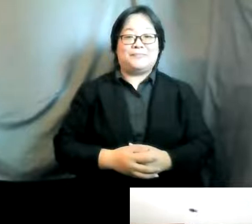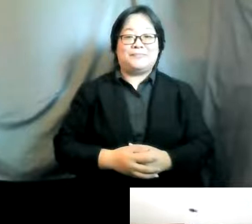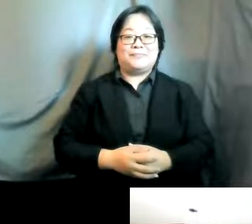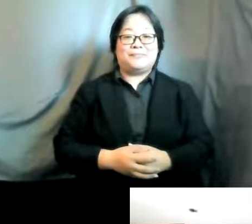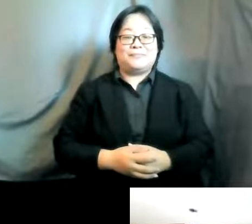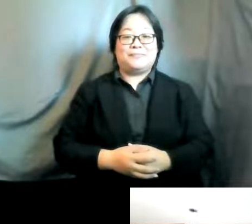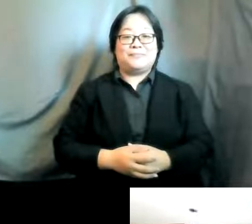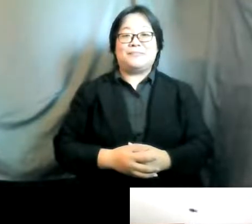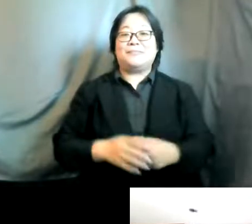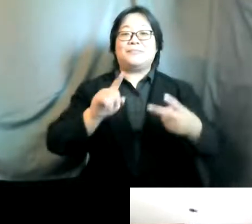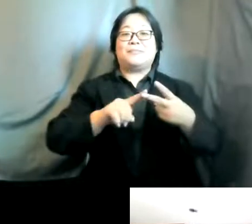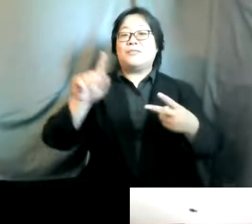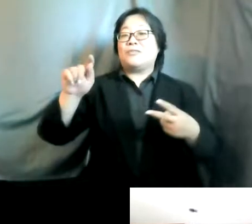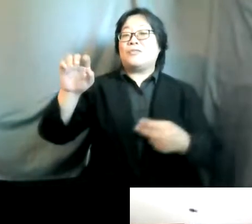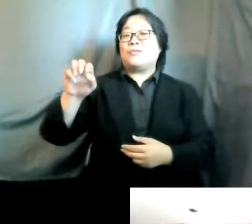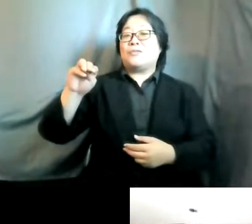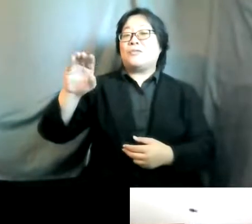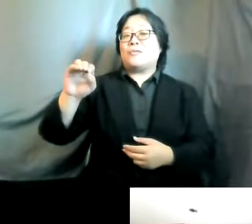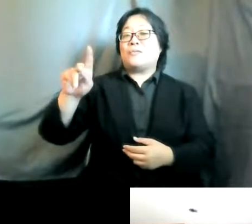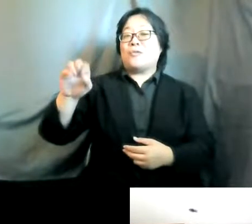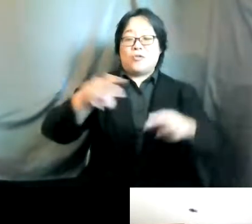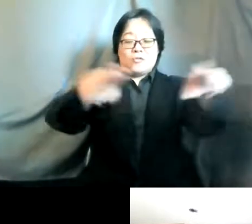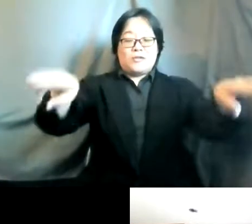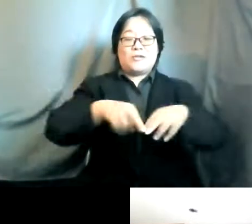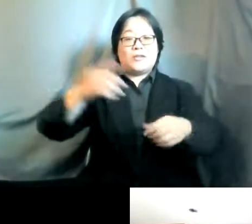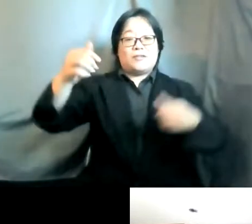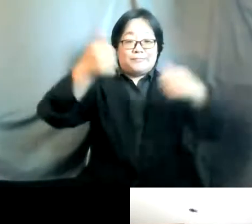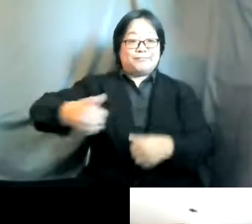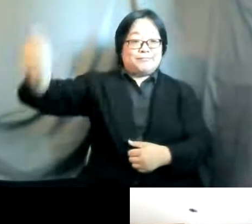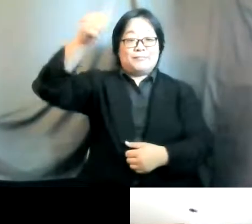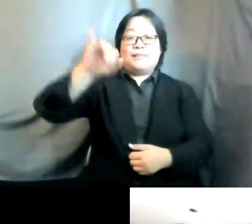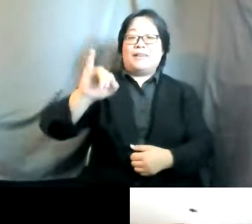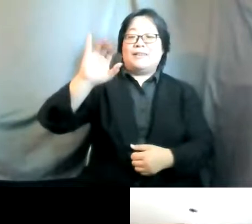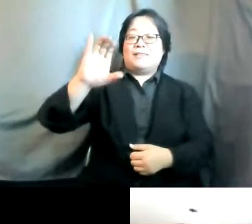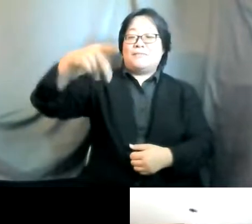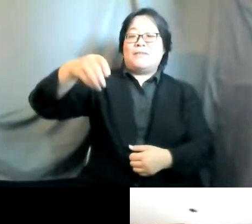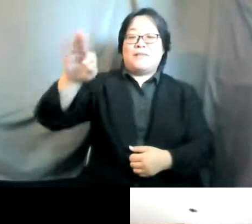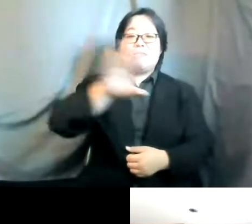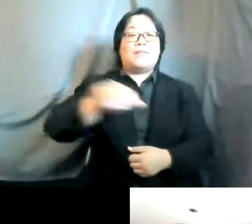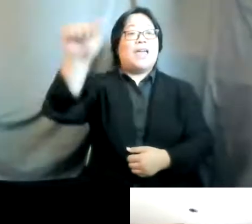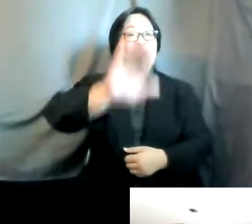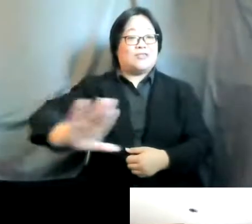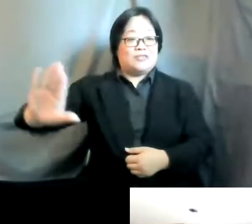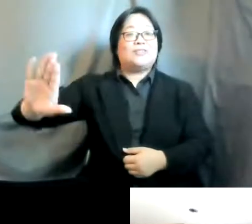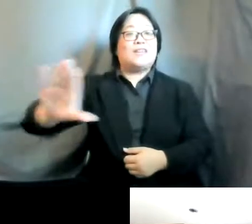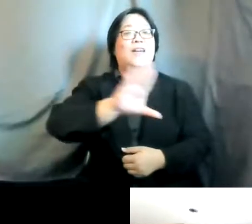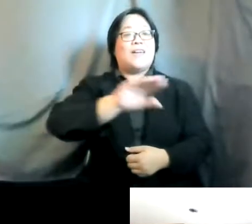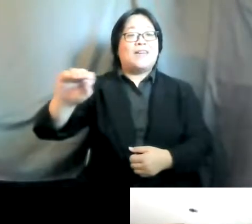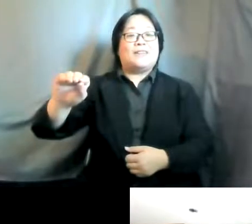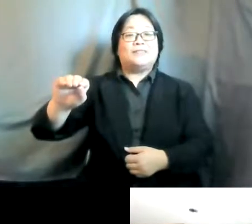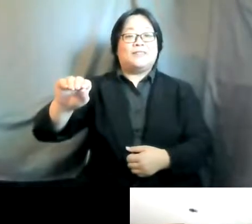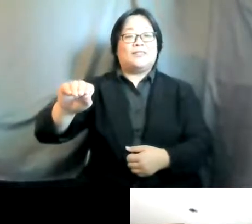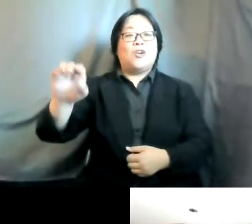tomoko fukada regional director with iptf east and southeast asia and oceania region